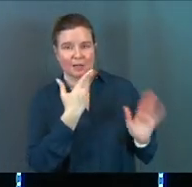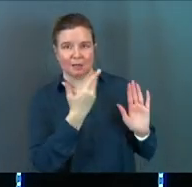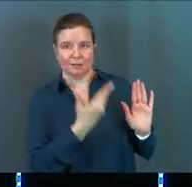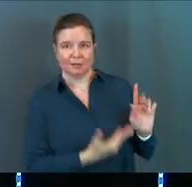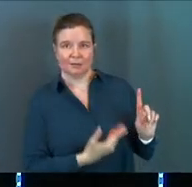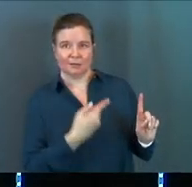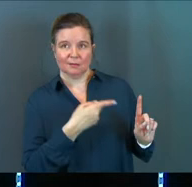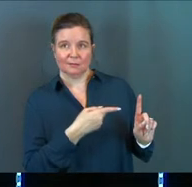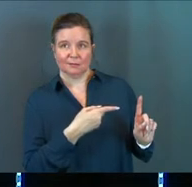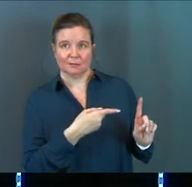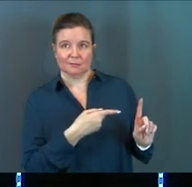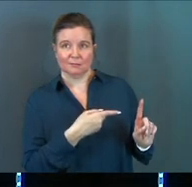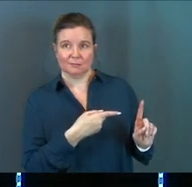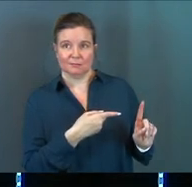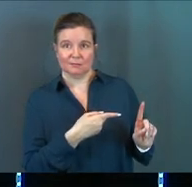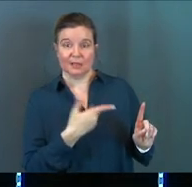says,